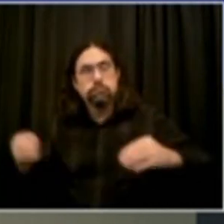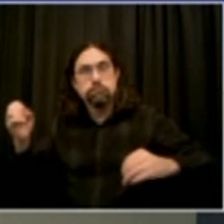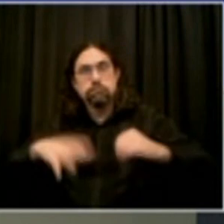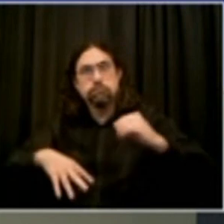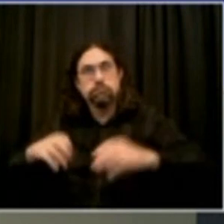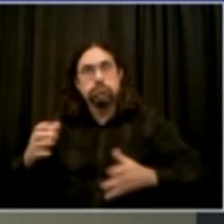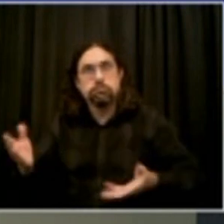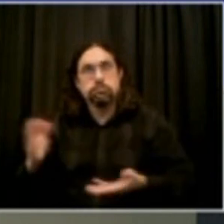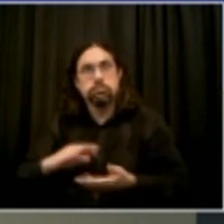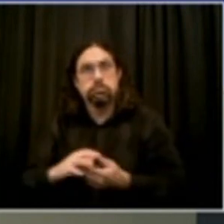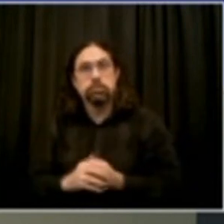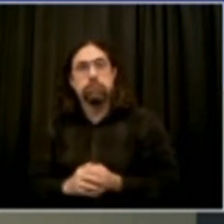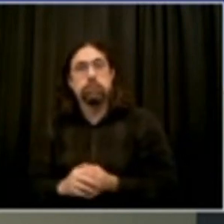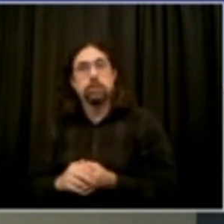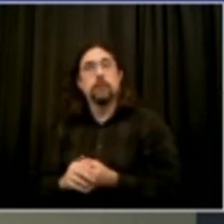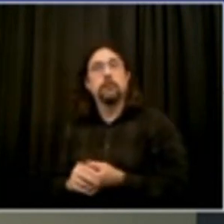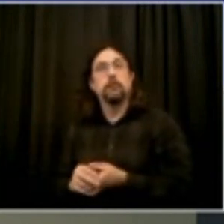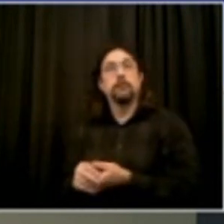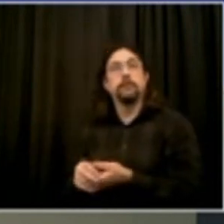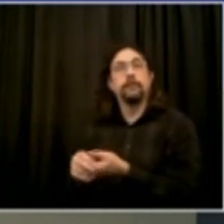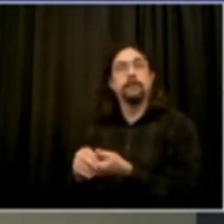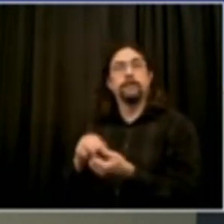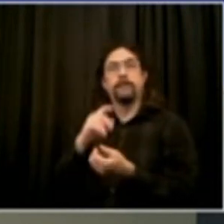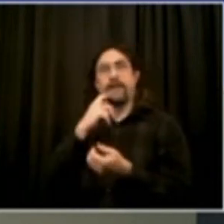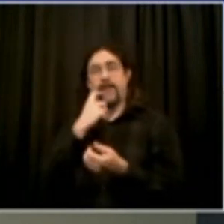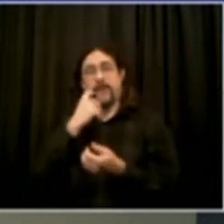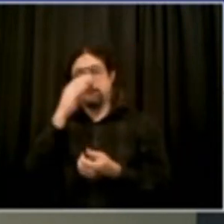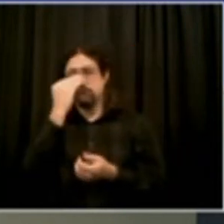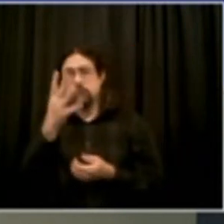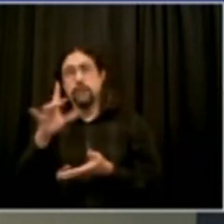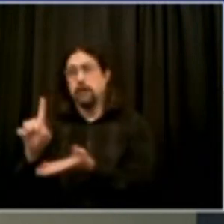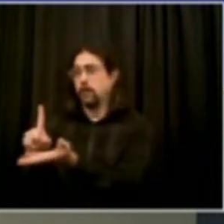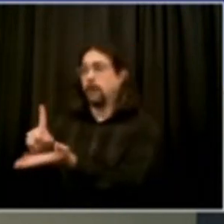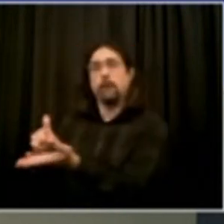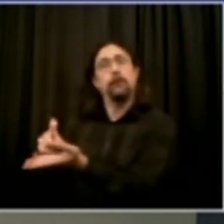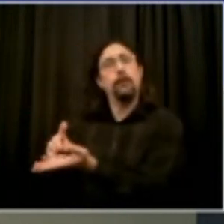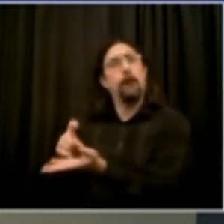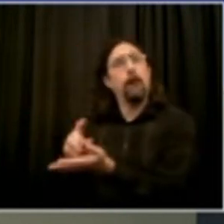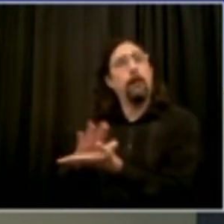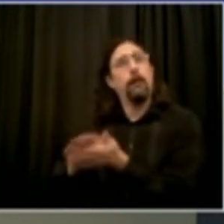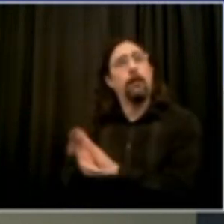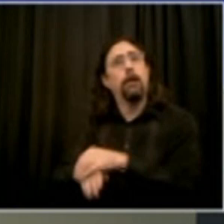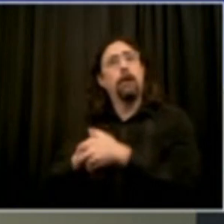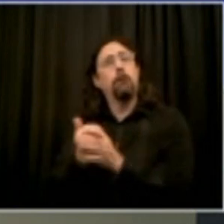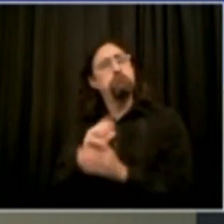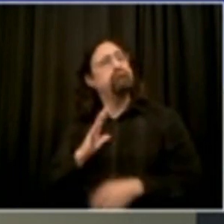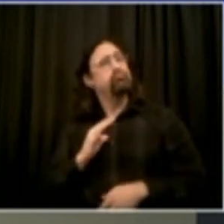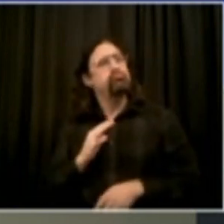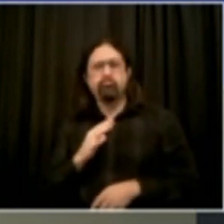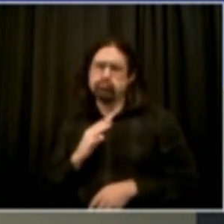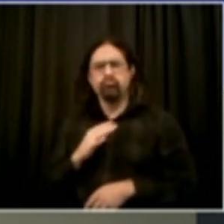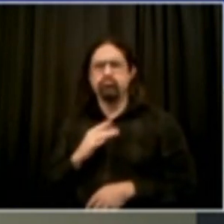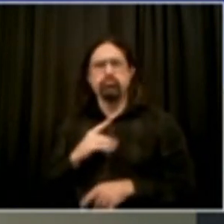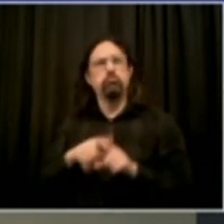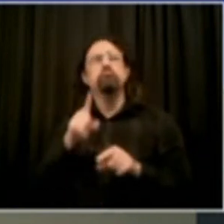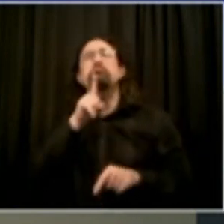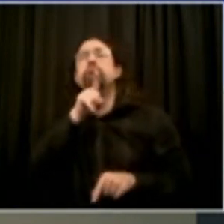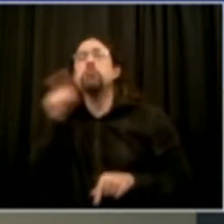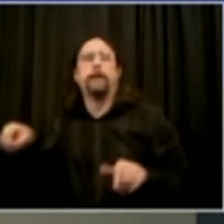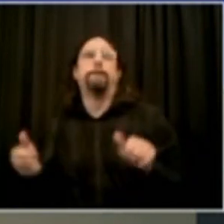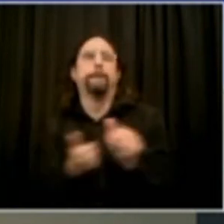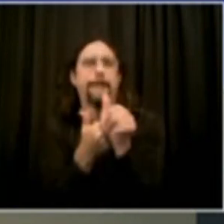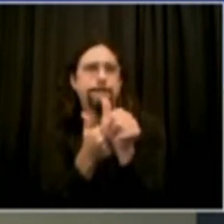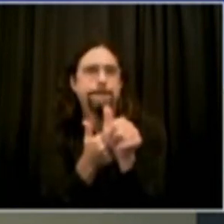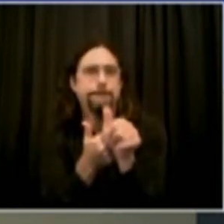on how impressive it is that we're being able to deliver hand sanitizer and masks at a time where we would not have been able to do so five months